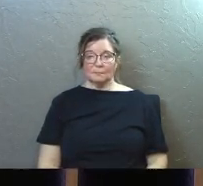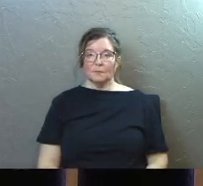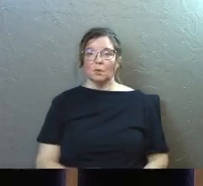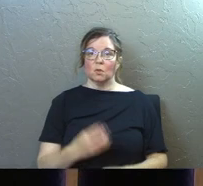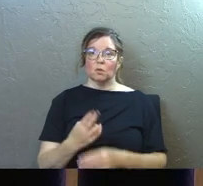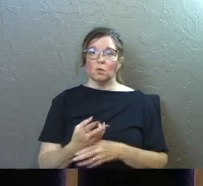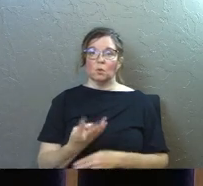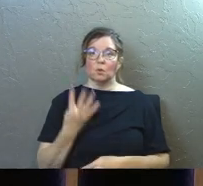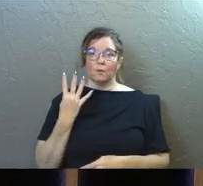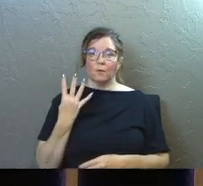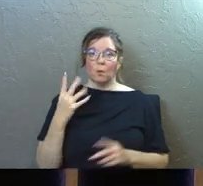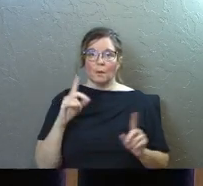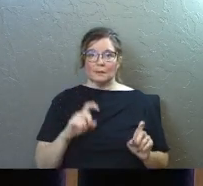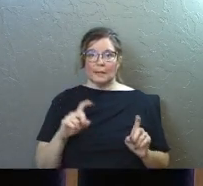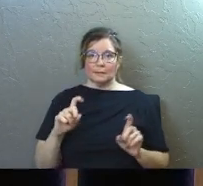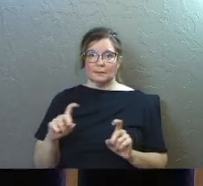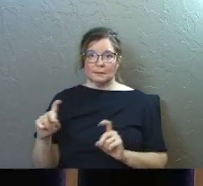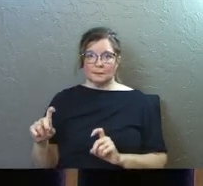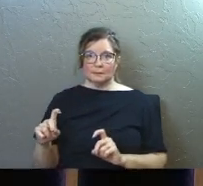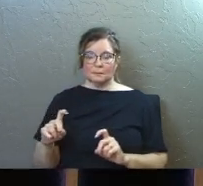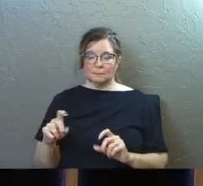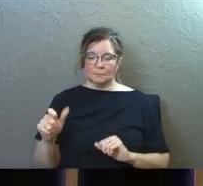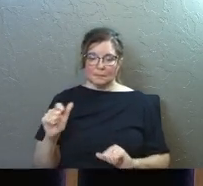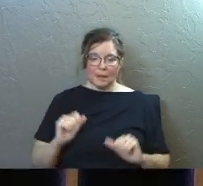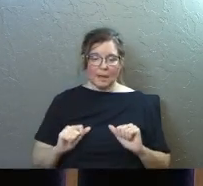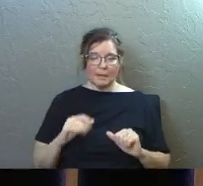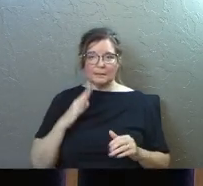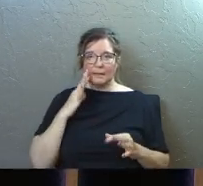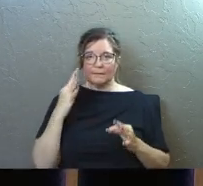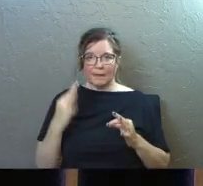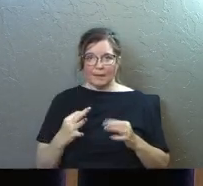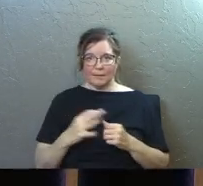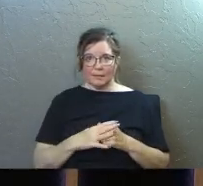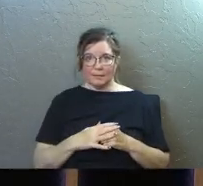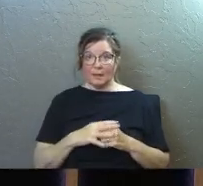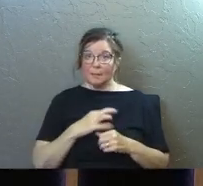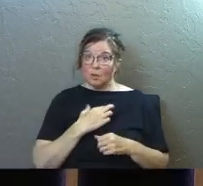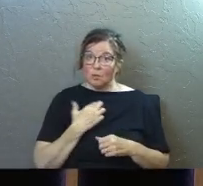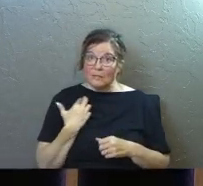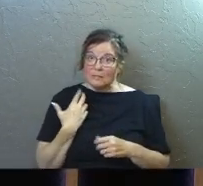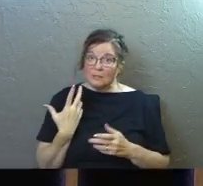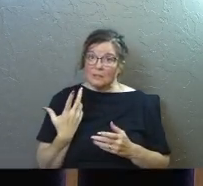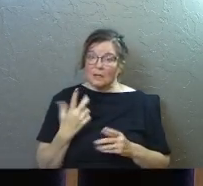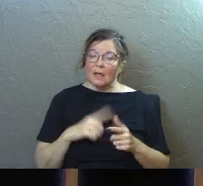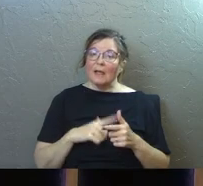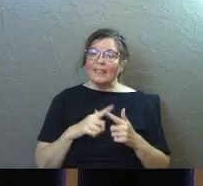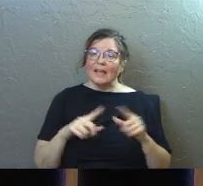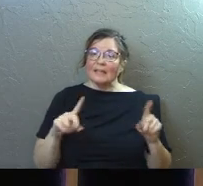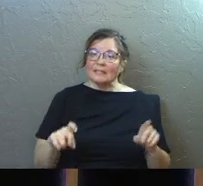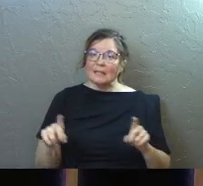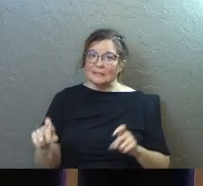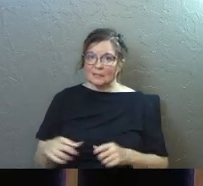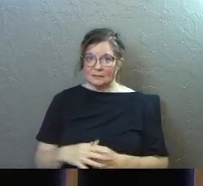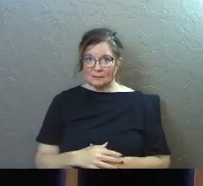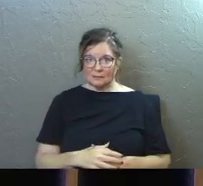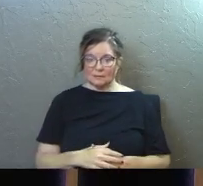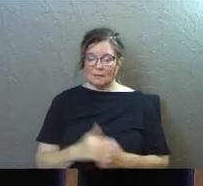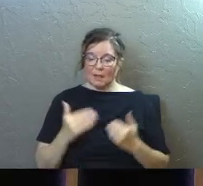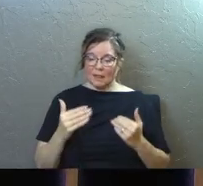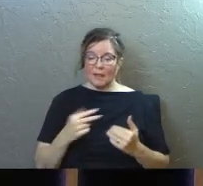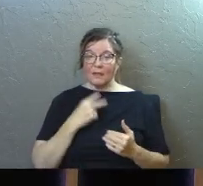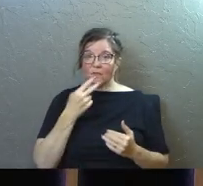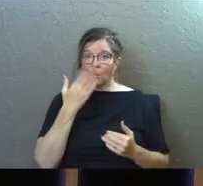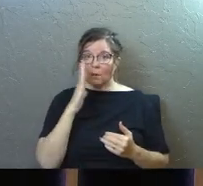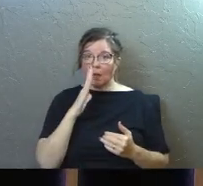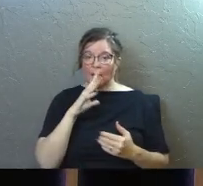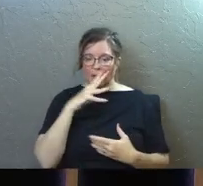Use those four tests. Act in faith. Be risky. But then test it. And let